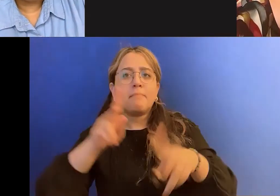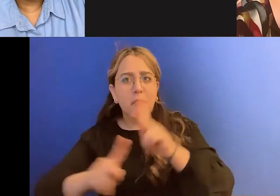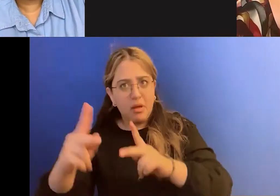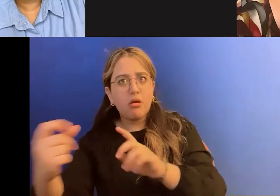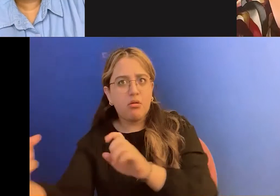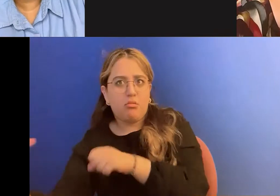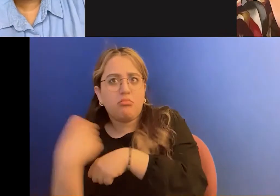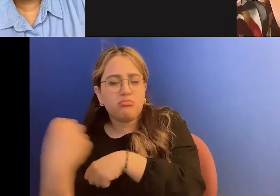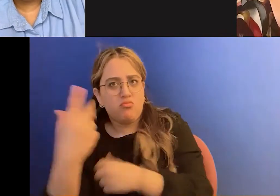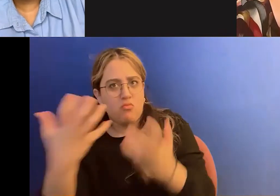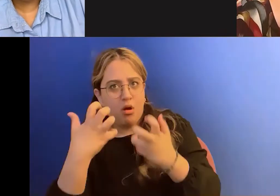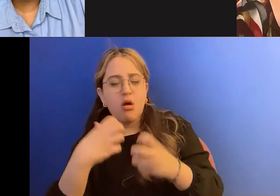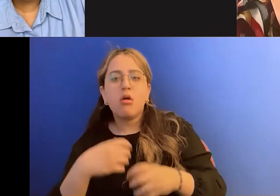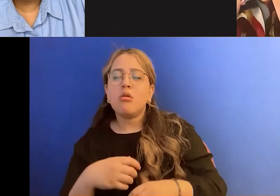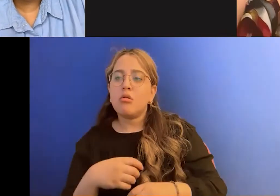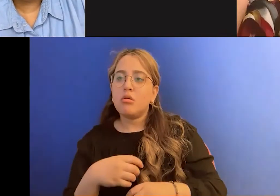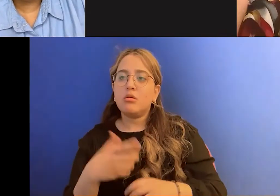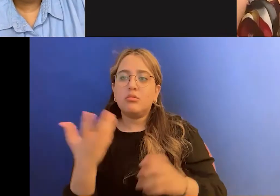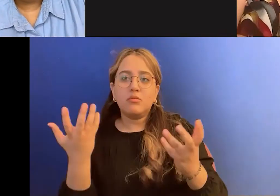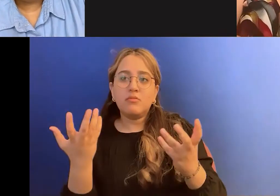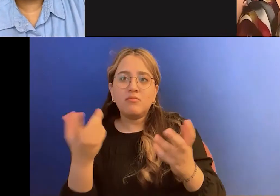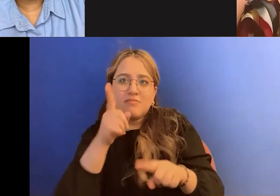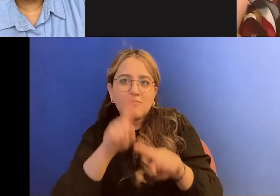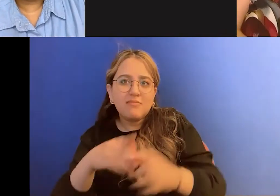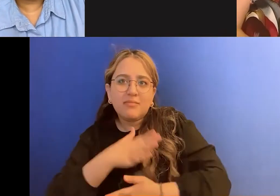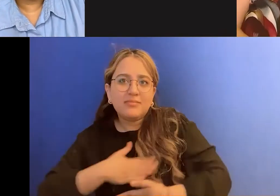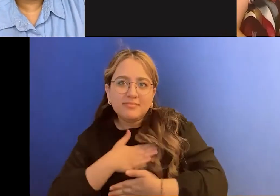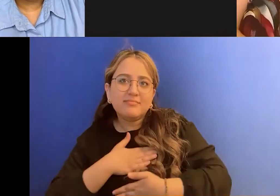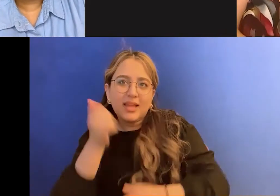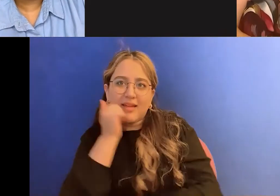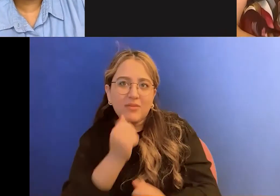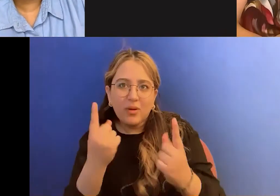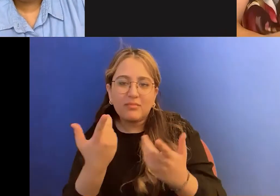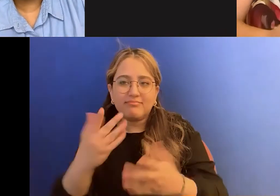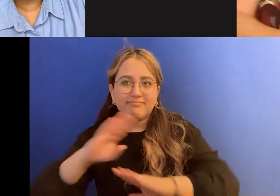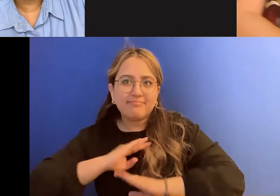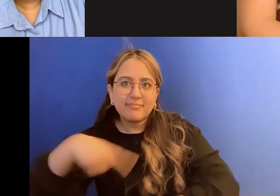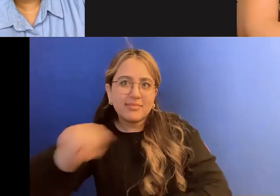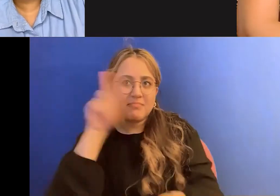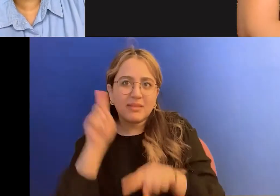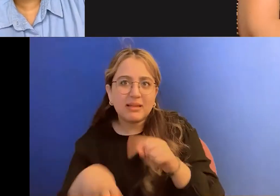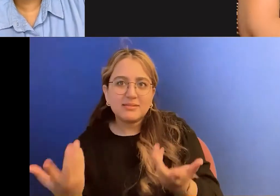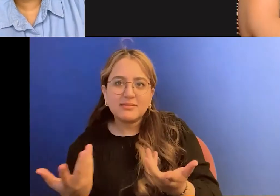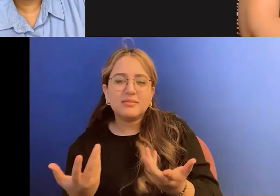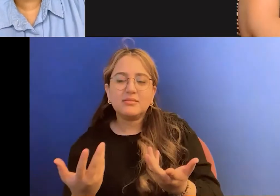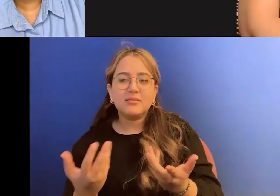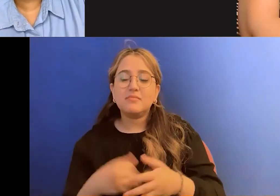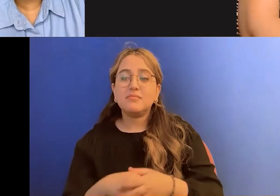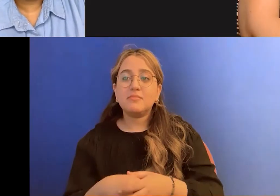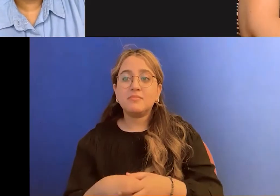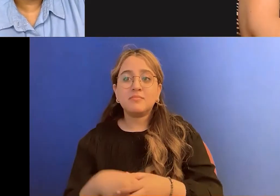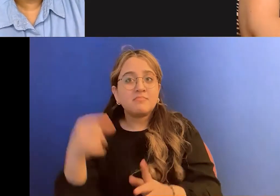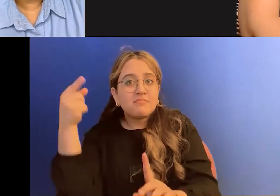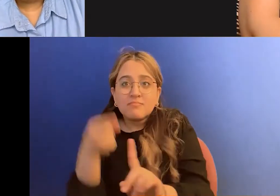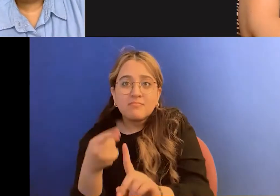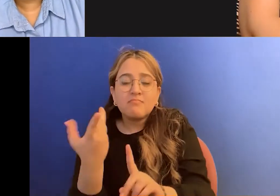uh, you just cannot please everyone. And, uh, it just comes down to that. Like people just don't like